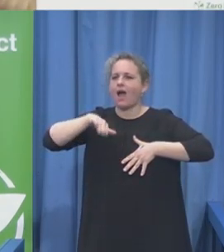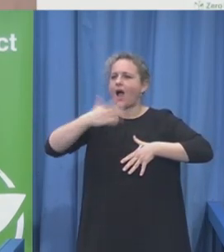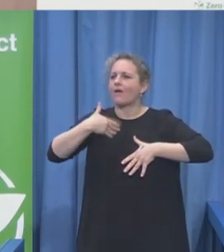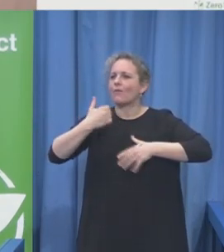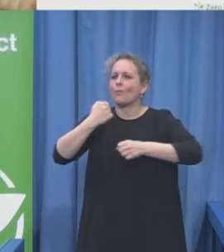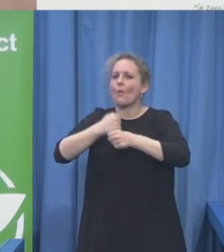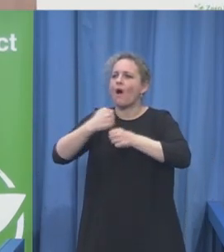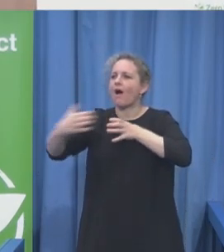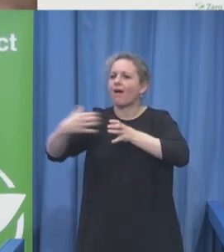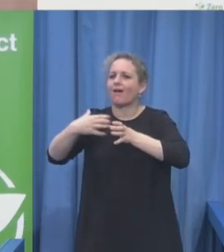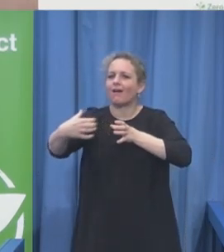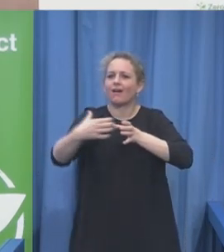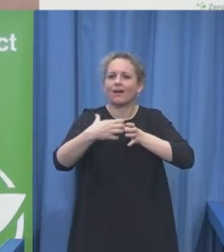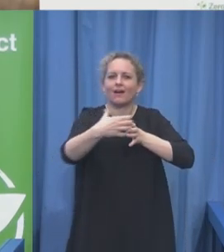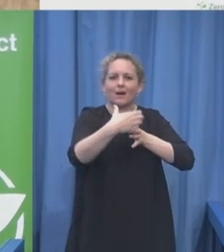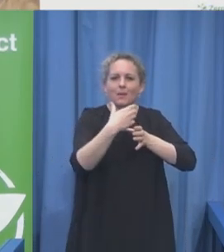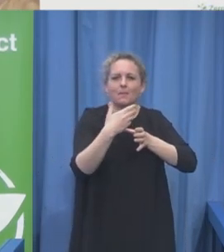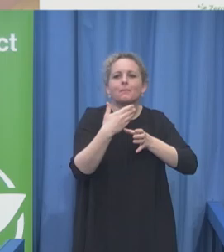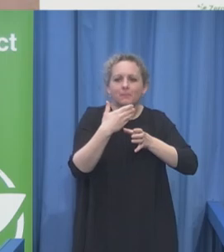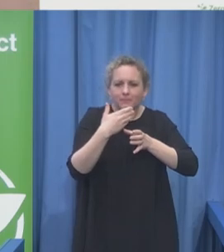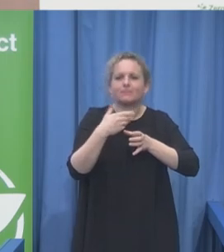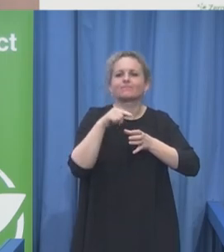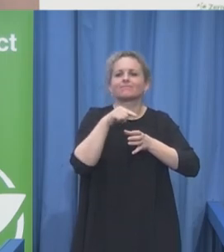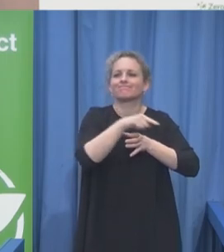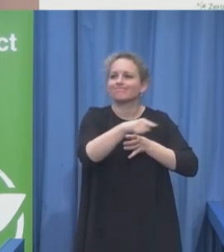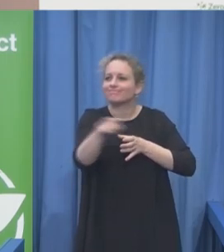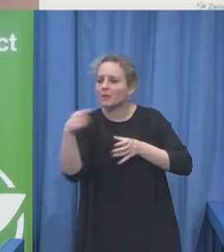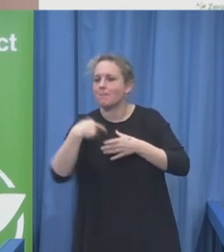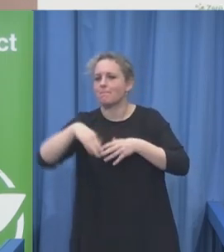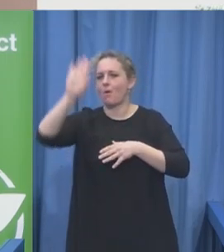one behind. Let's do together. Thank you.